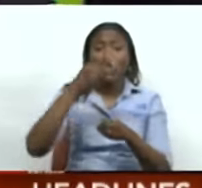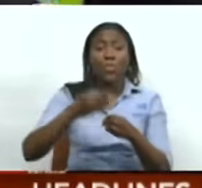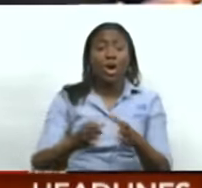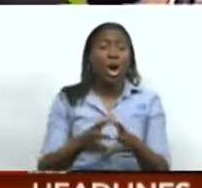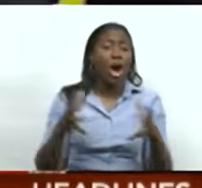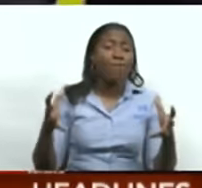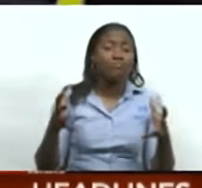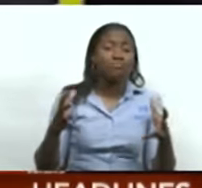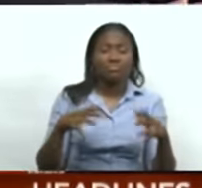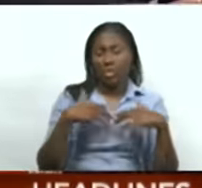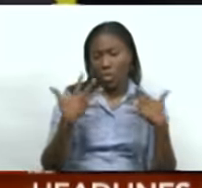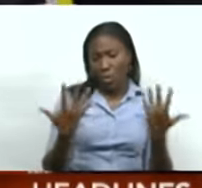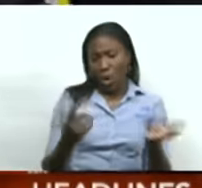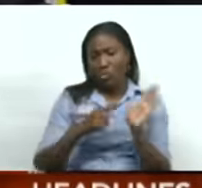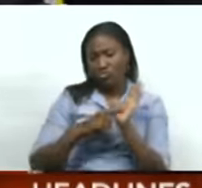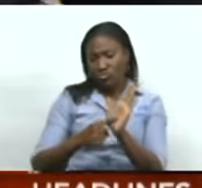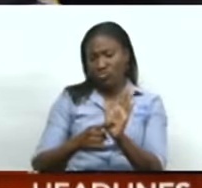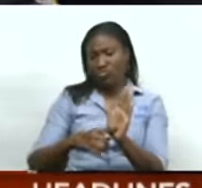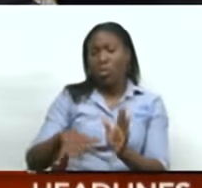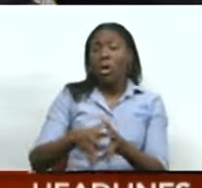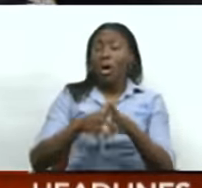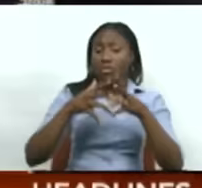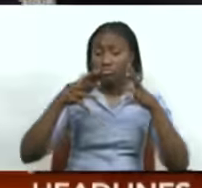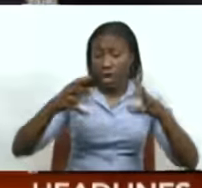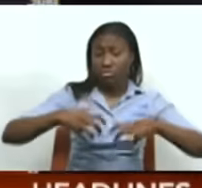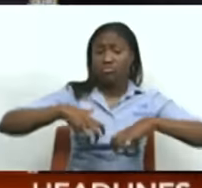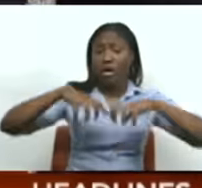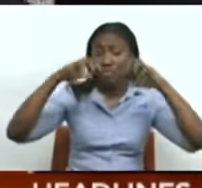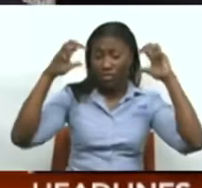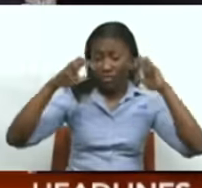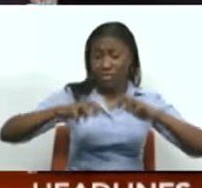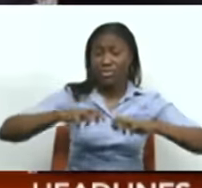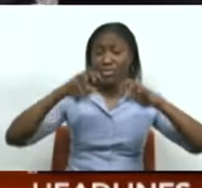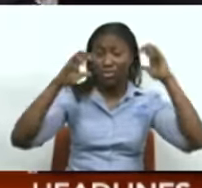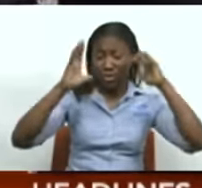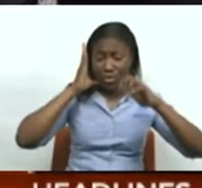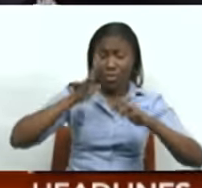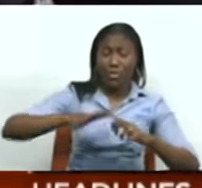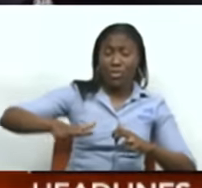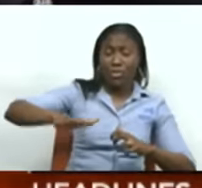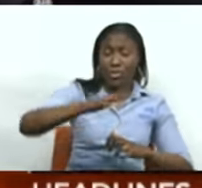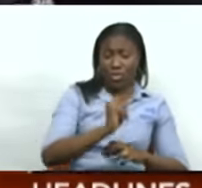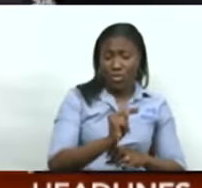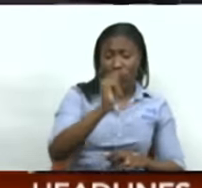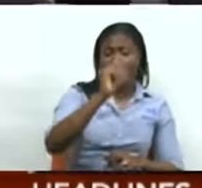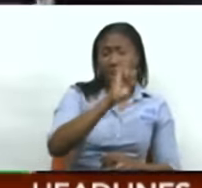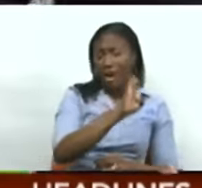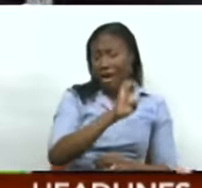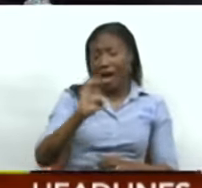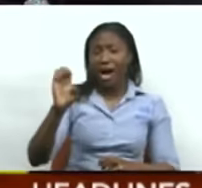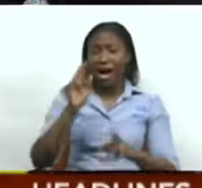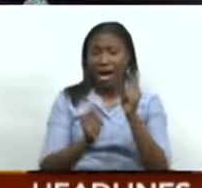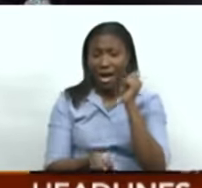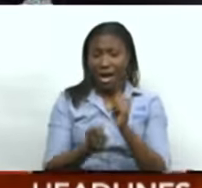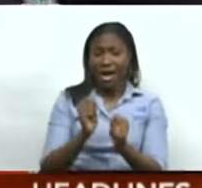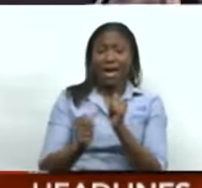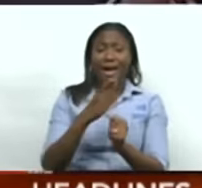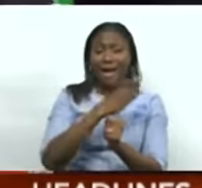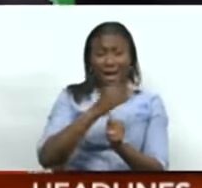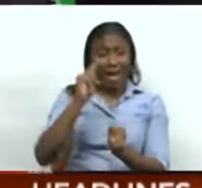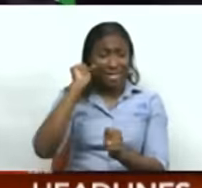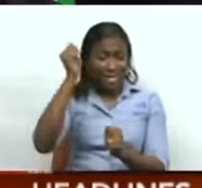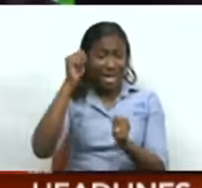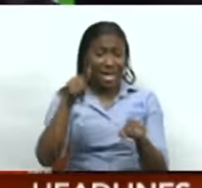models show up to 125 millimeters of rainfall falling across northern and eastern parts of Trinidad and across Tobago,